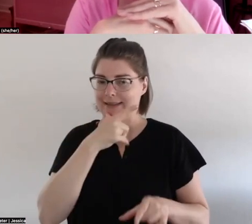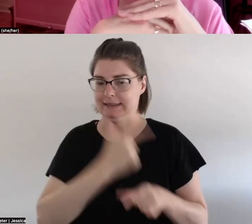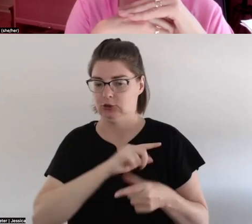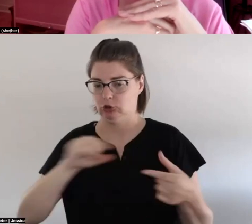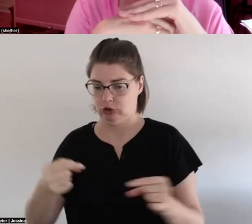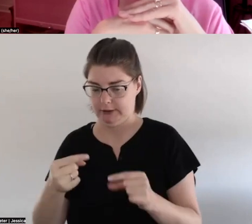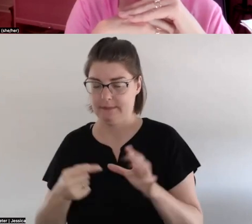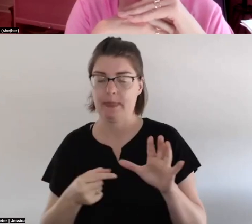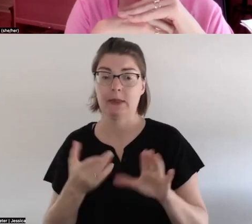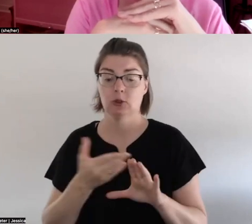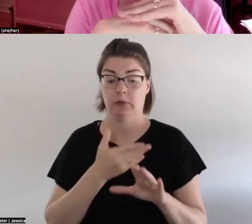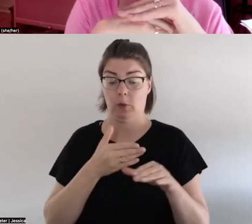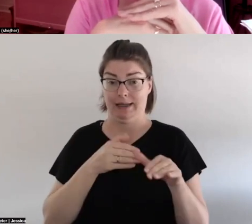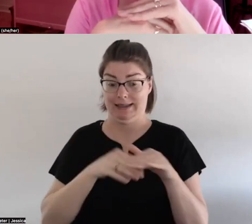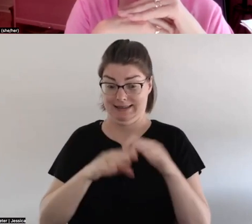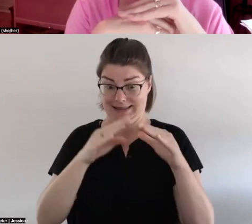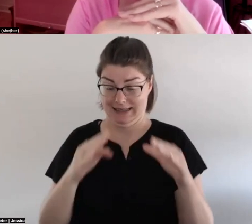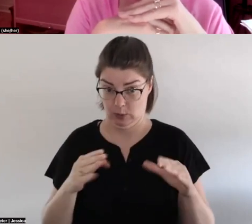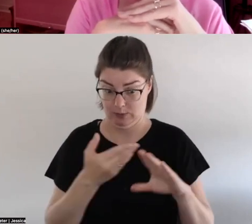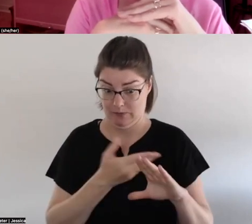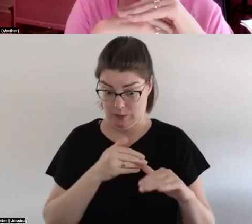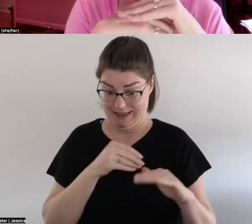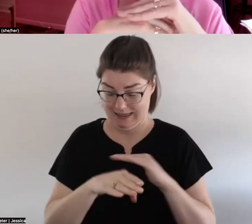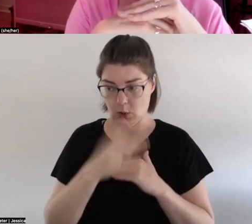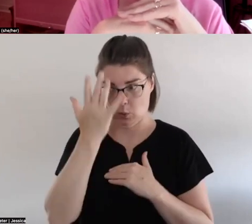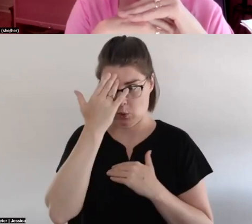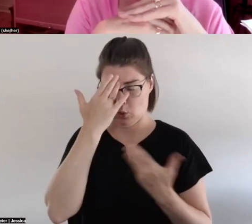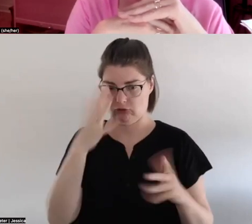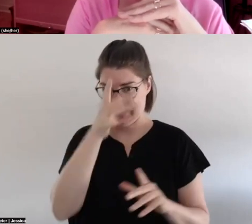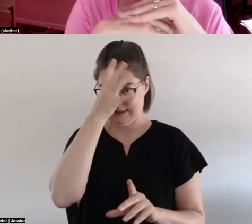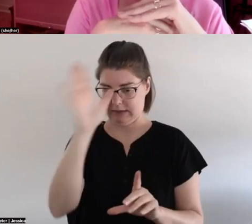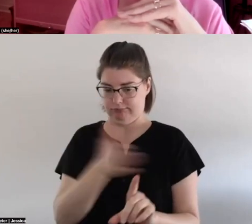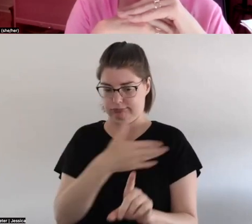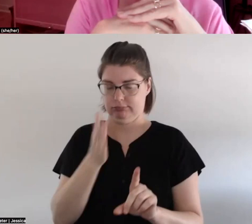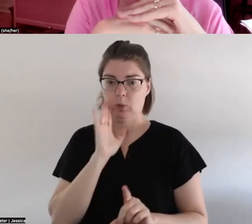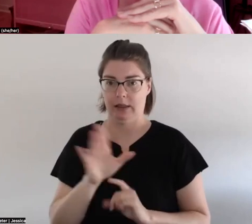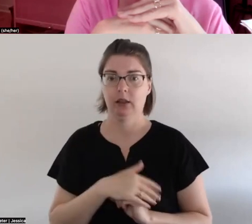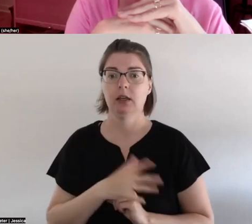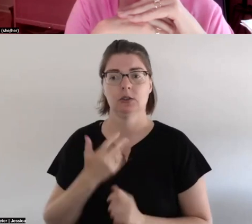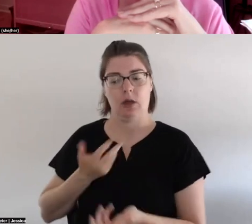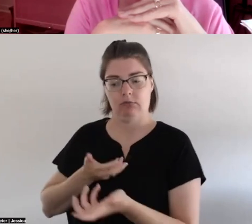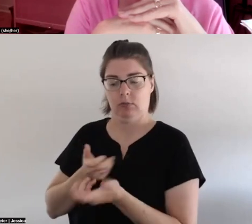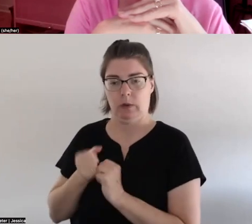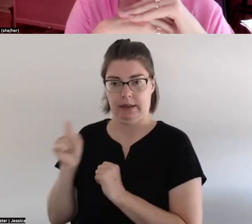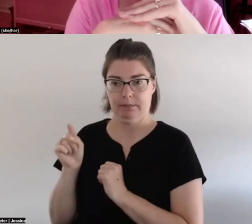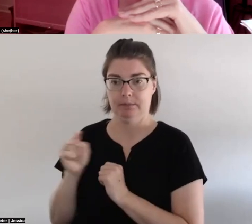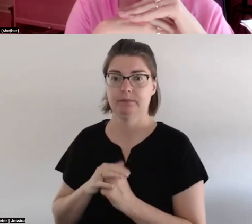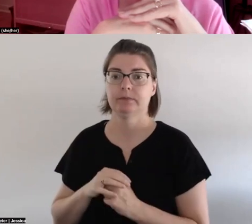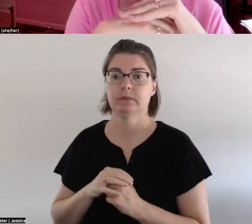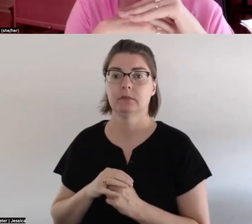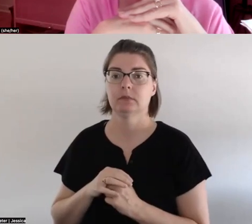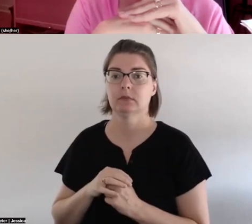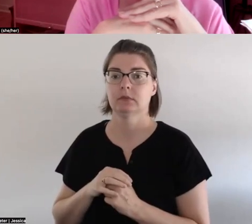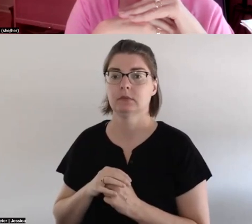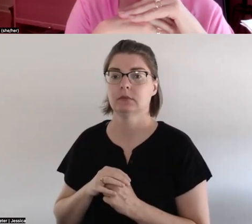he goes into the house uh i'm uh i'm working with him to go